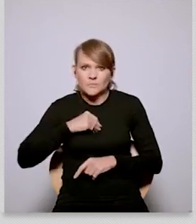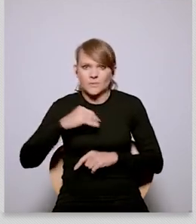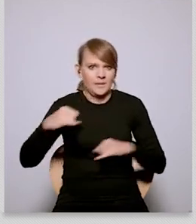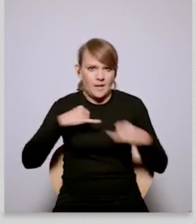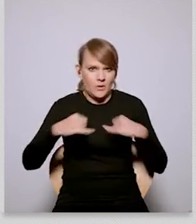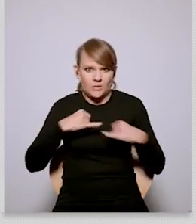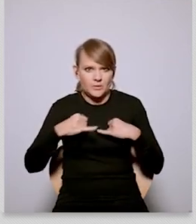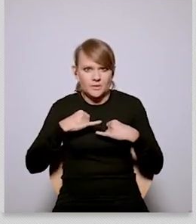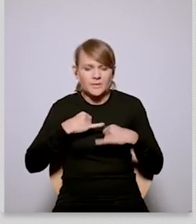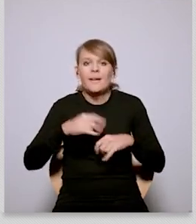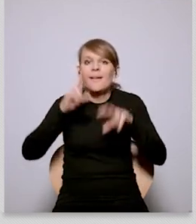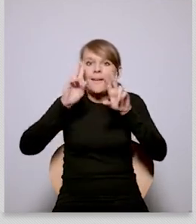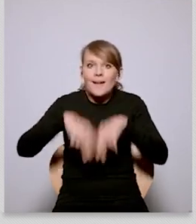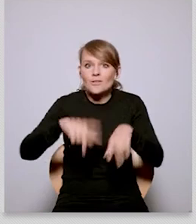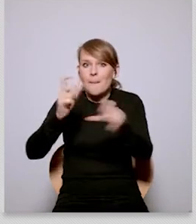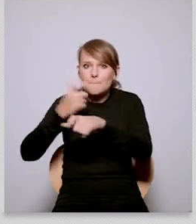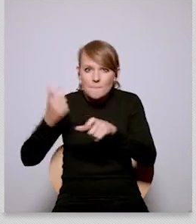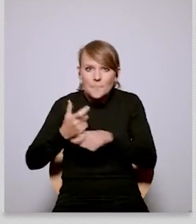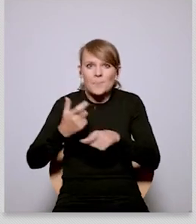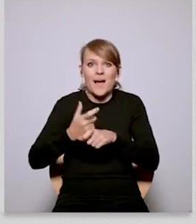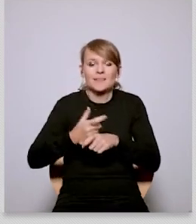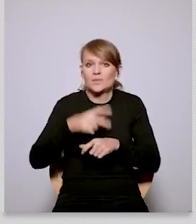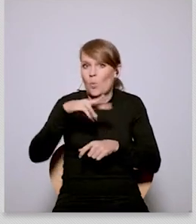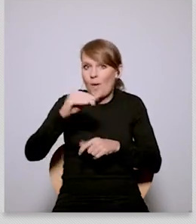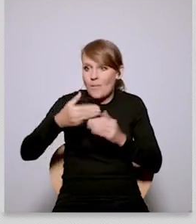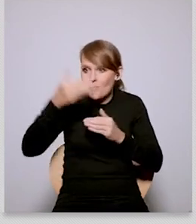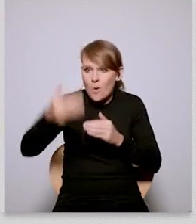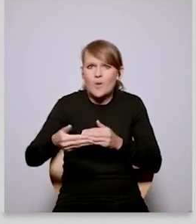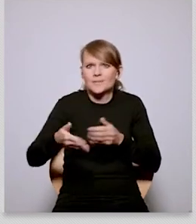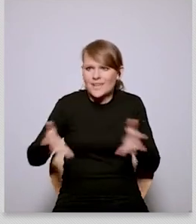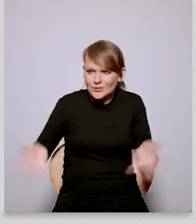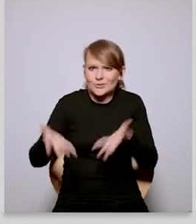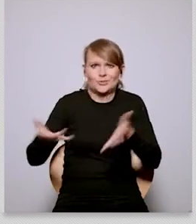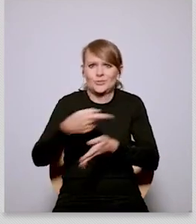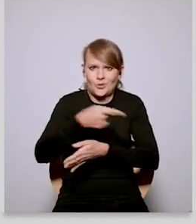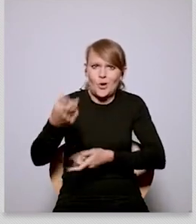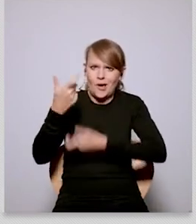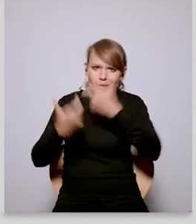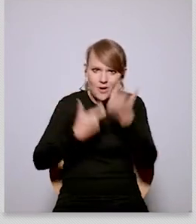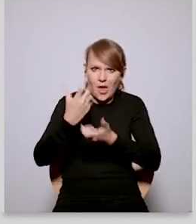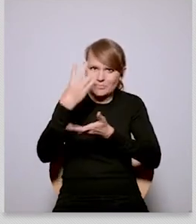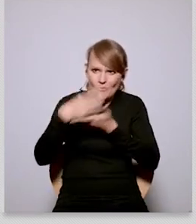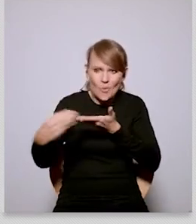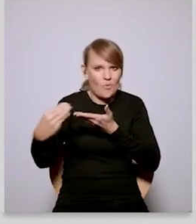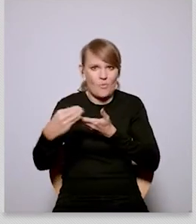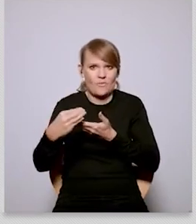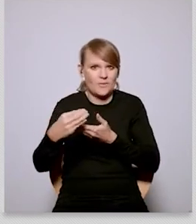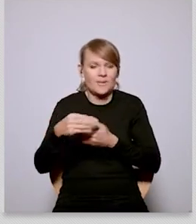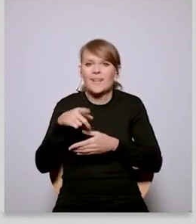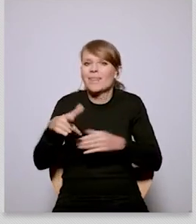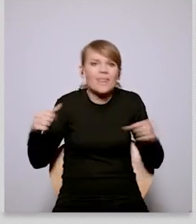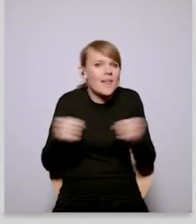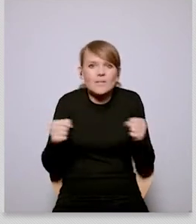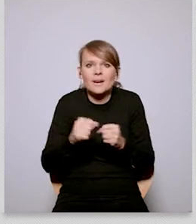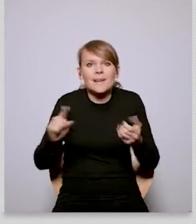countries um uh to to to to take the to take the socio-political risks too and so i think that's the